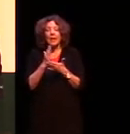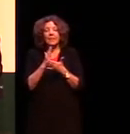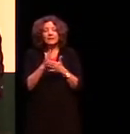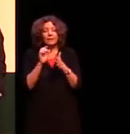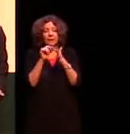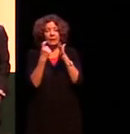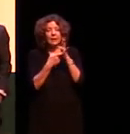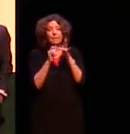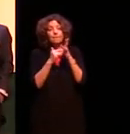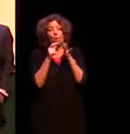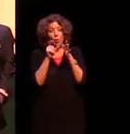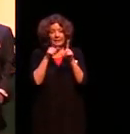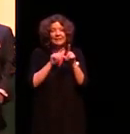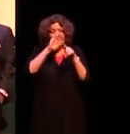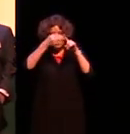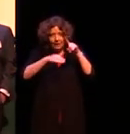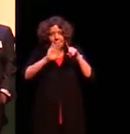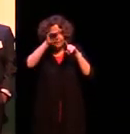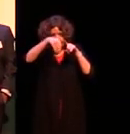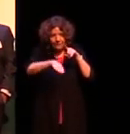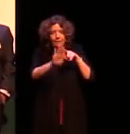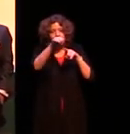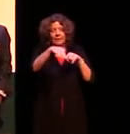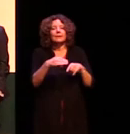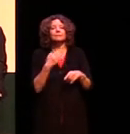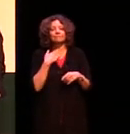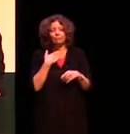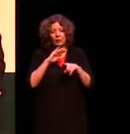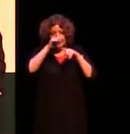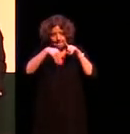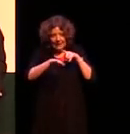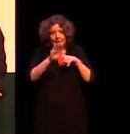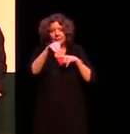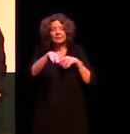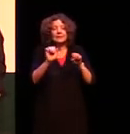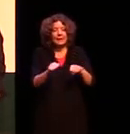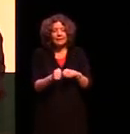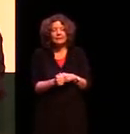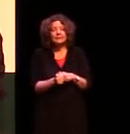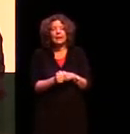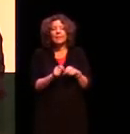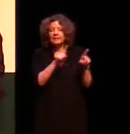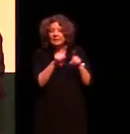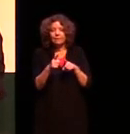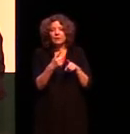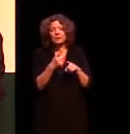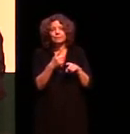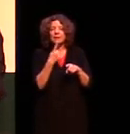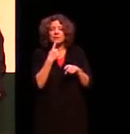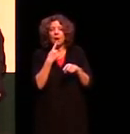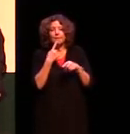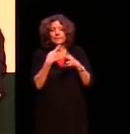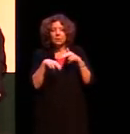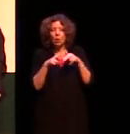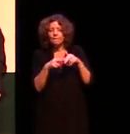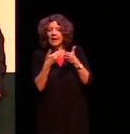and you know intonation patterns um there's certainly types of intonation that are associated with asking